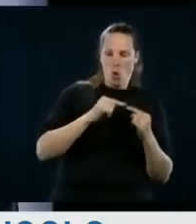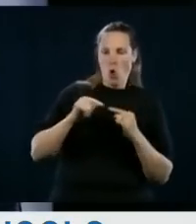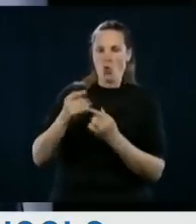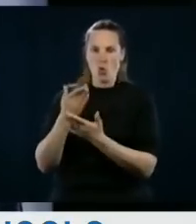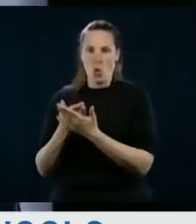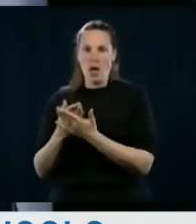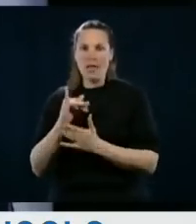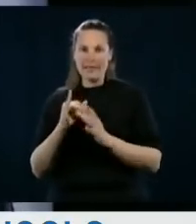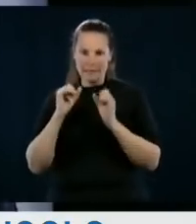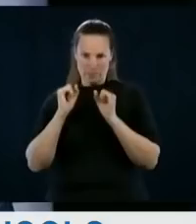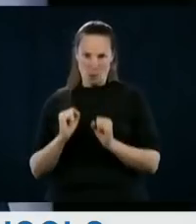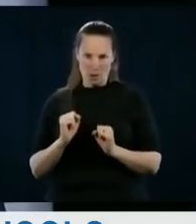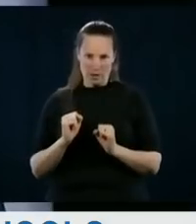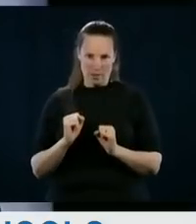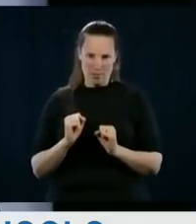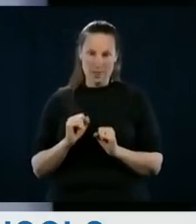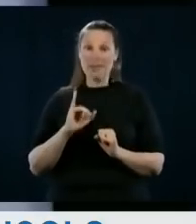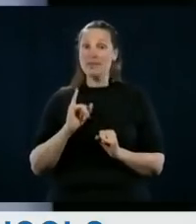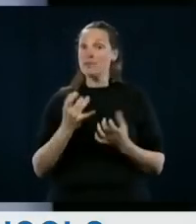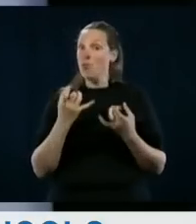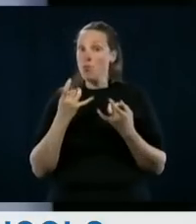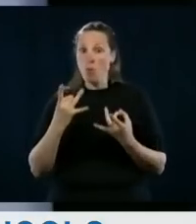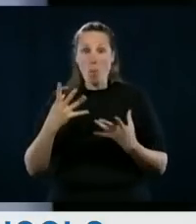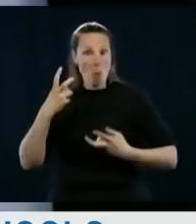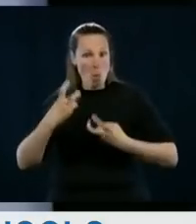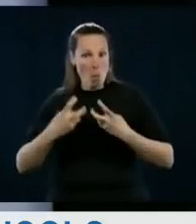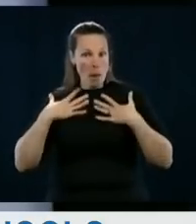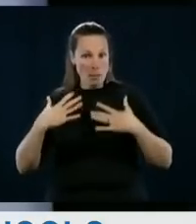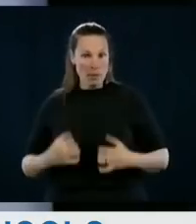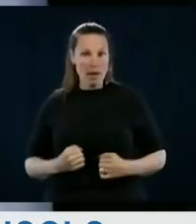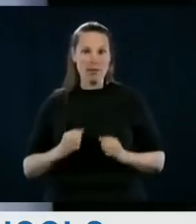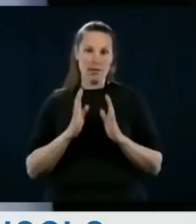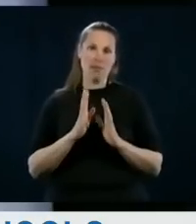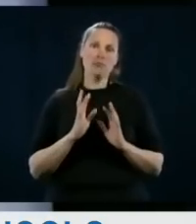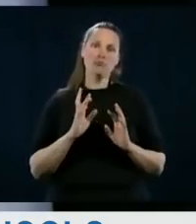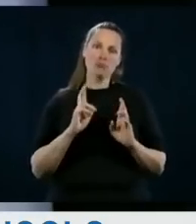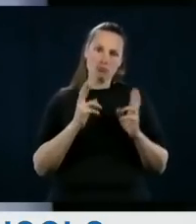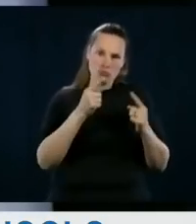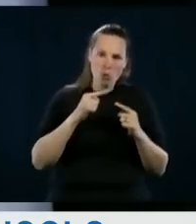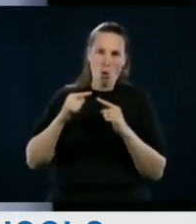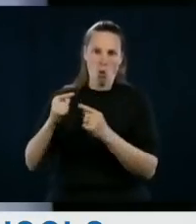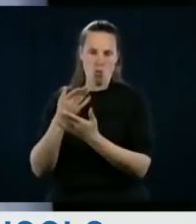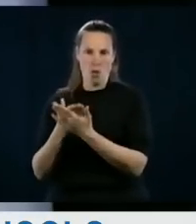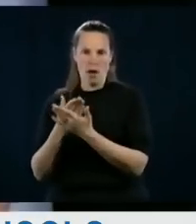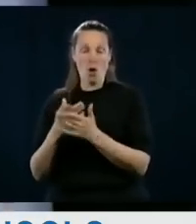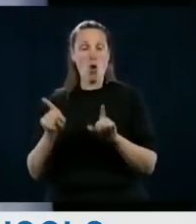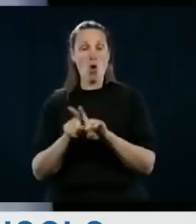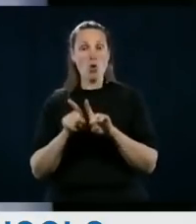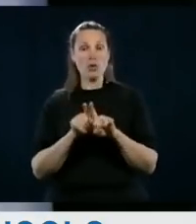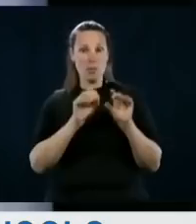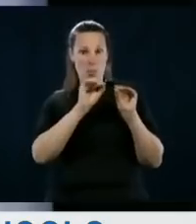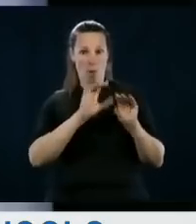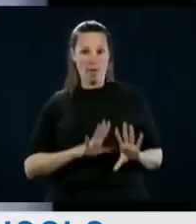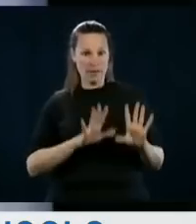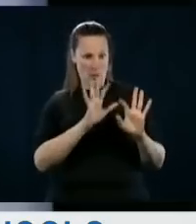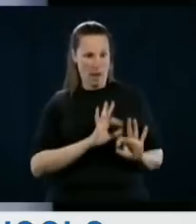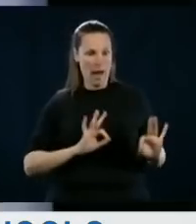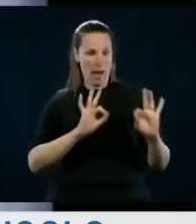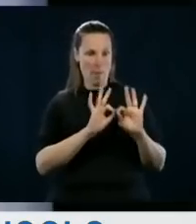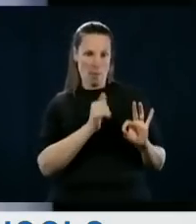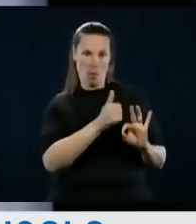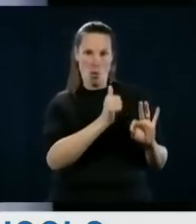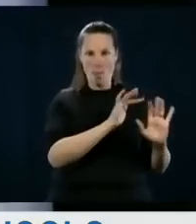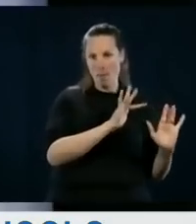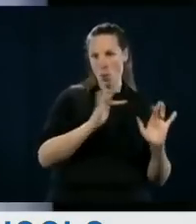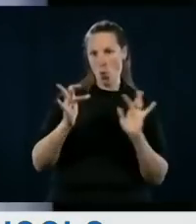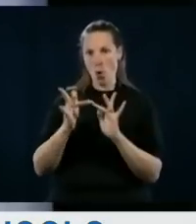go back to school if it is possible for them to do so, if they don't have any health problems. And we wish for teachers in the